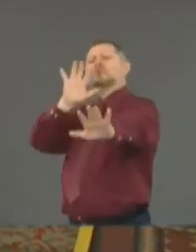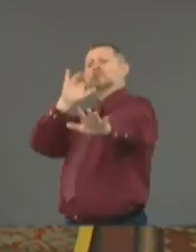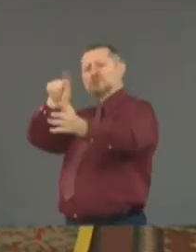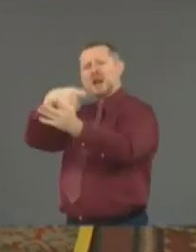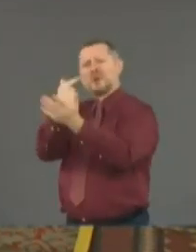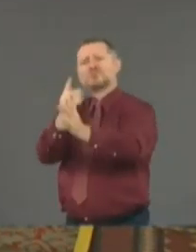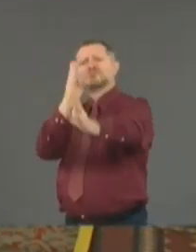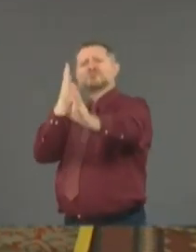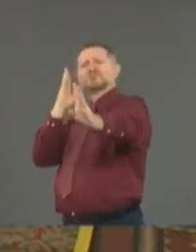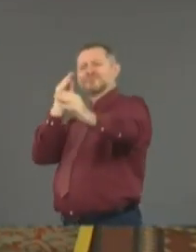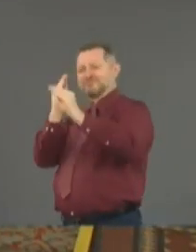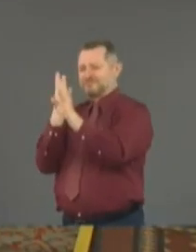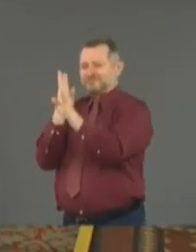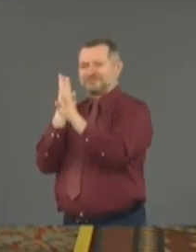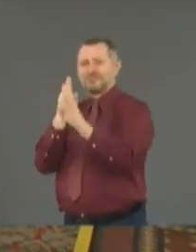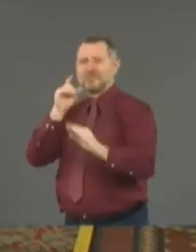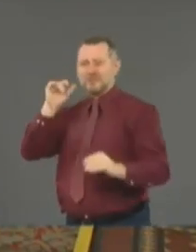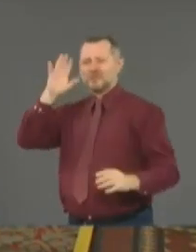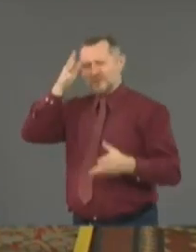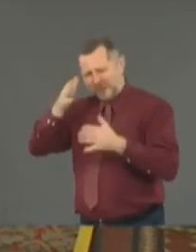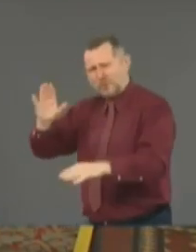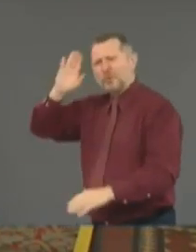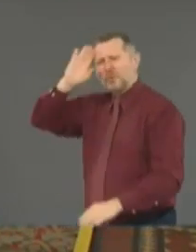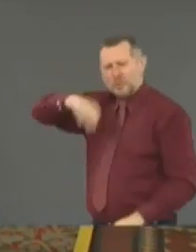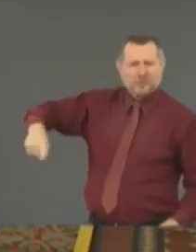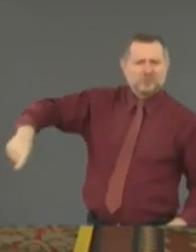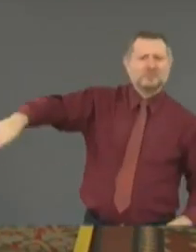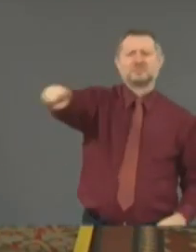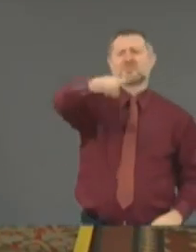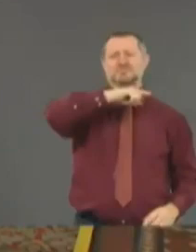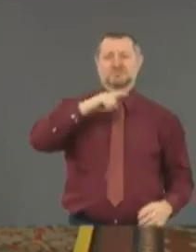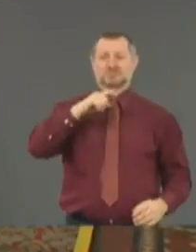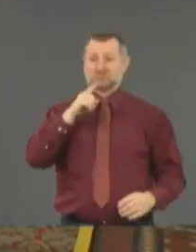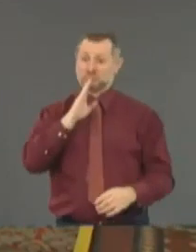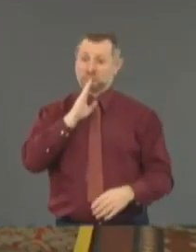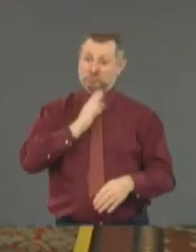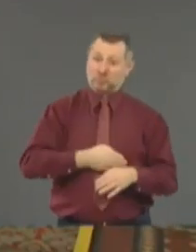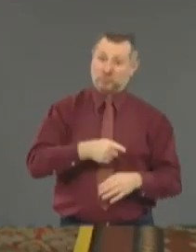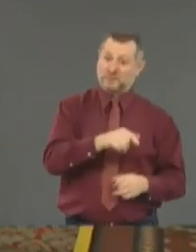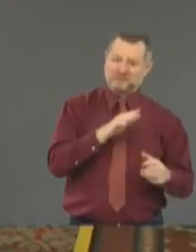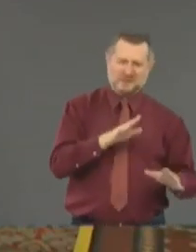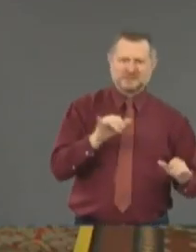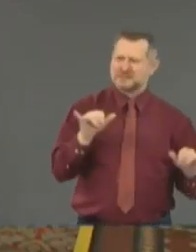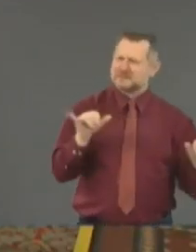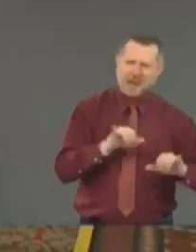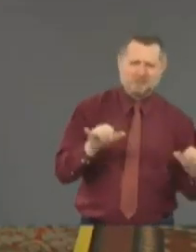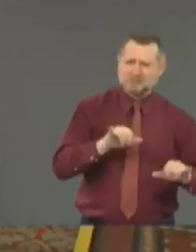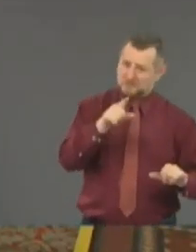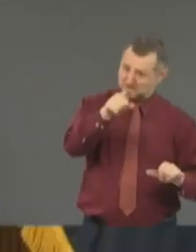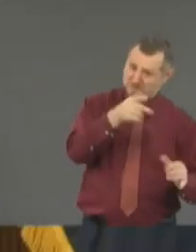moment? I know you said your daughter is in the same situation, but is there a way to make this happen for these families?